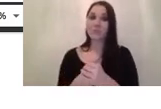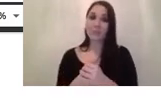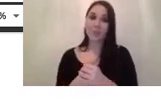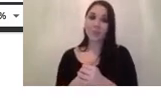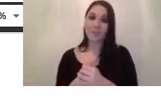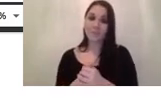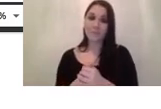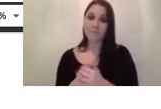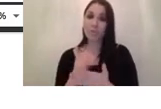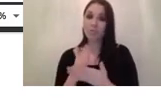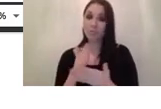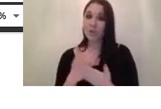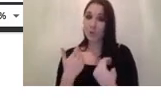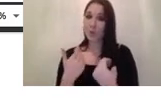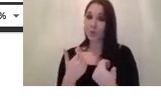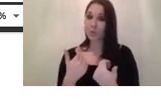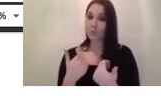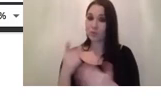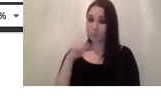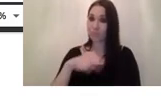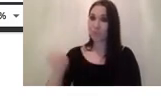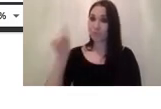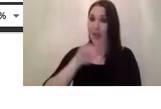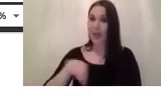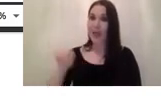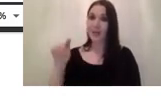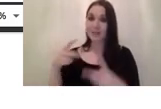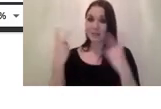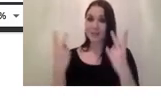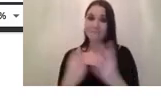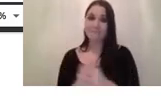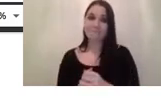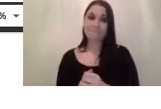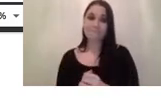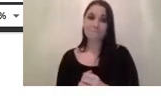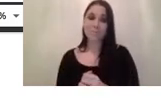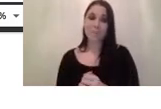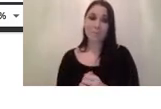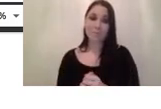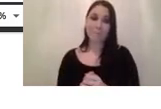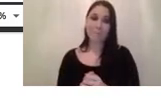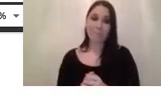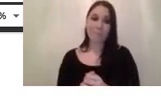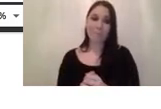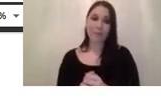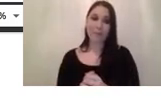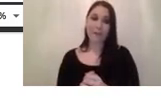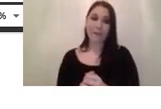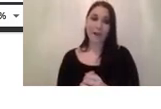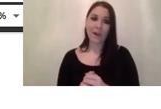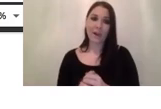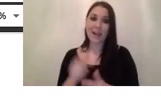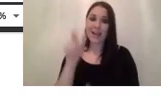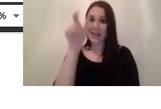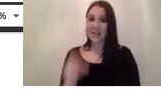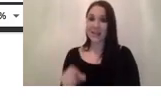this is a really good uh solution for it and the linear lights are typically used for um like the